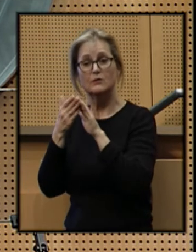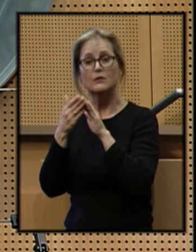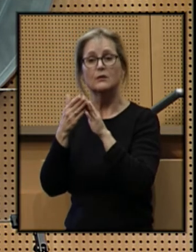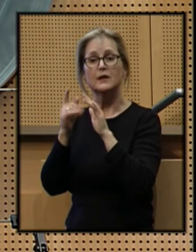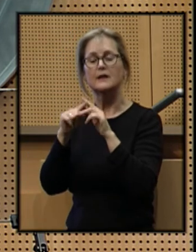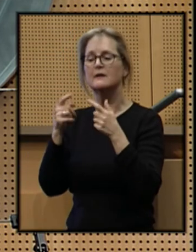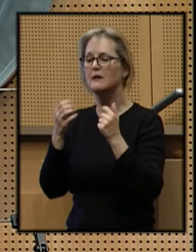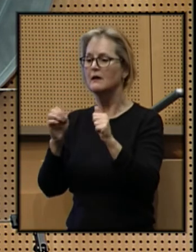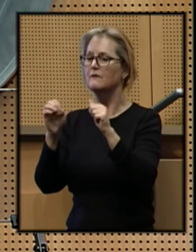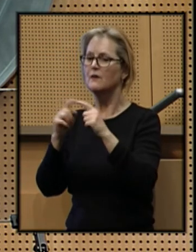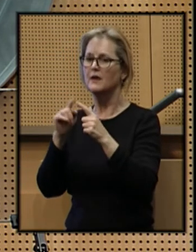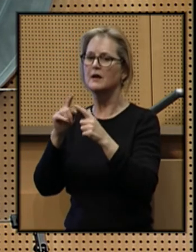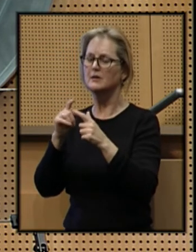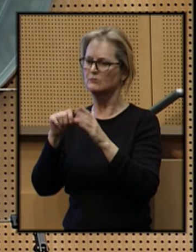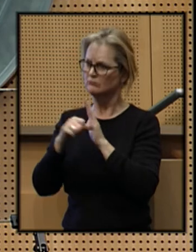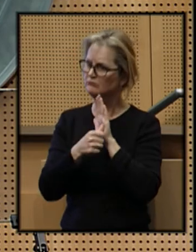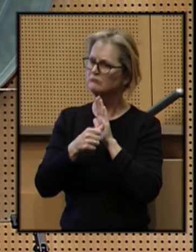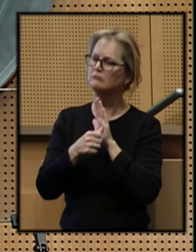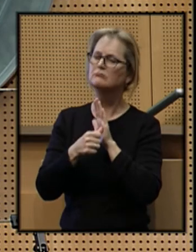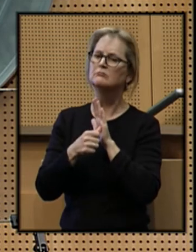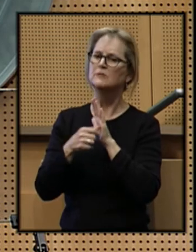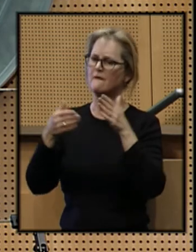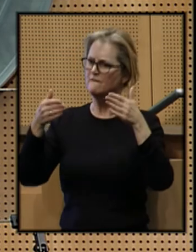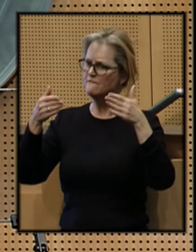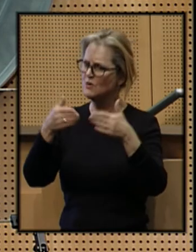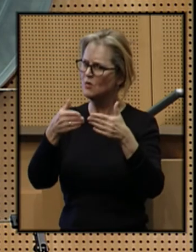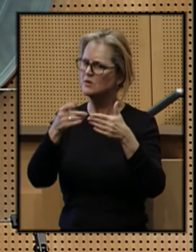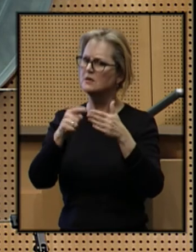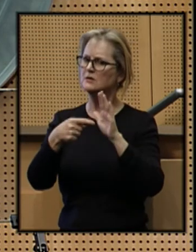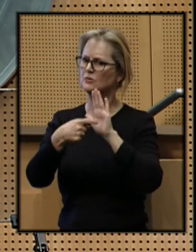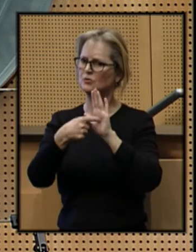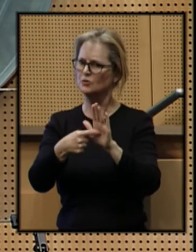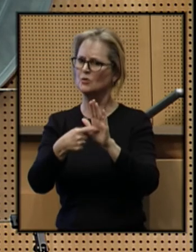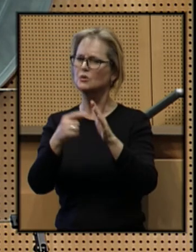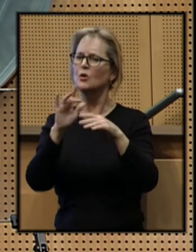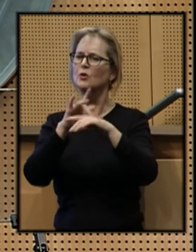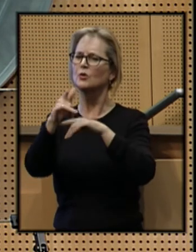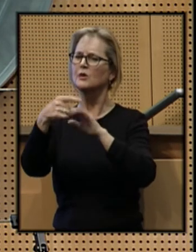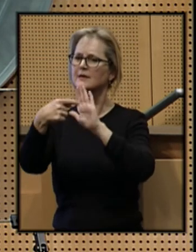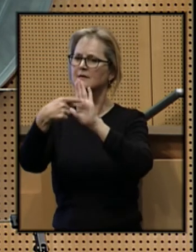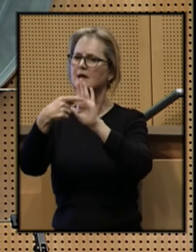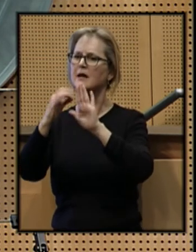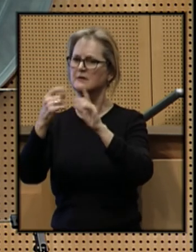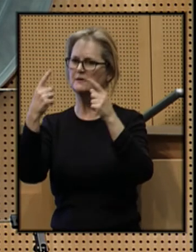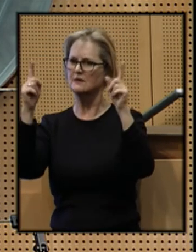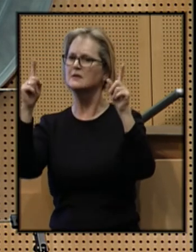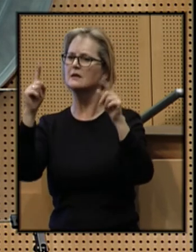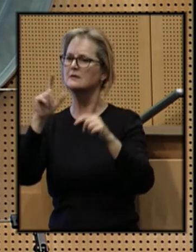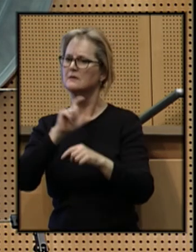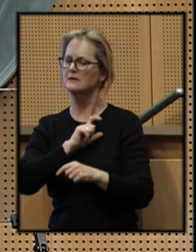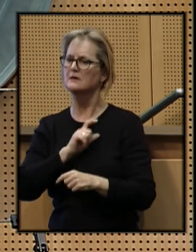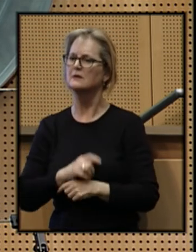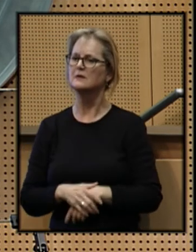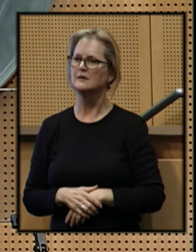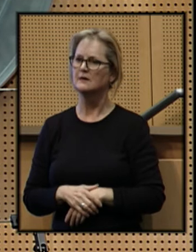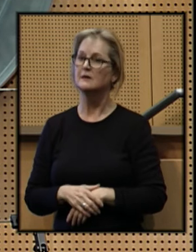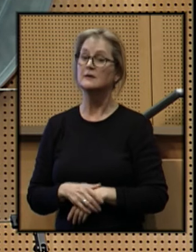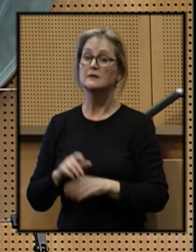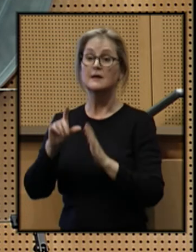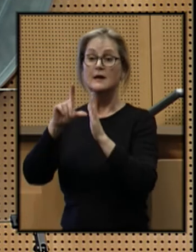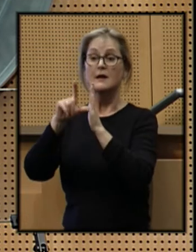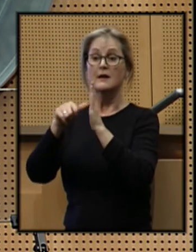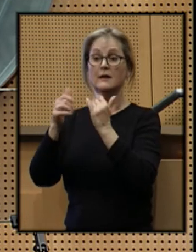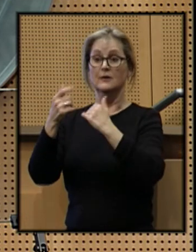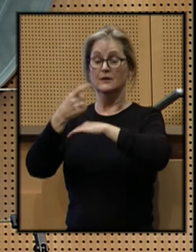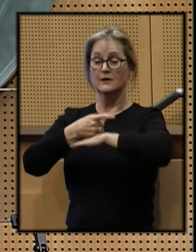in an effort that is impressive in its focus and shows early signs of success. And later